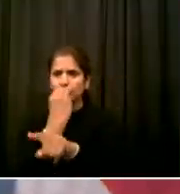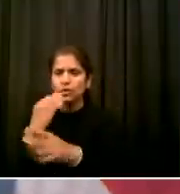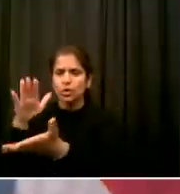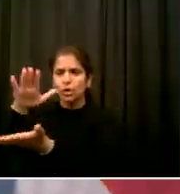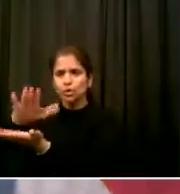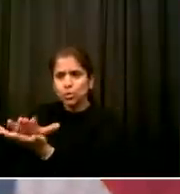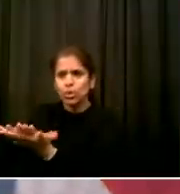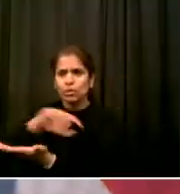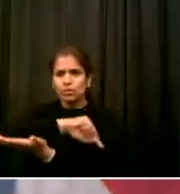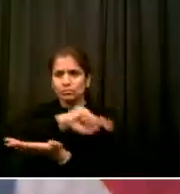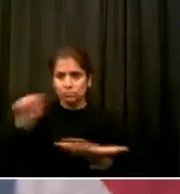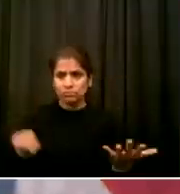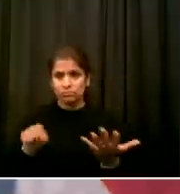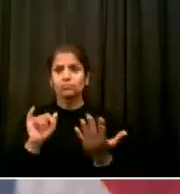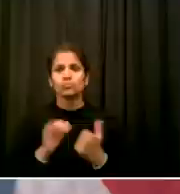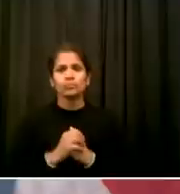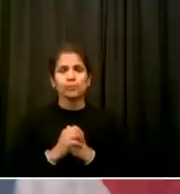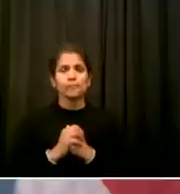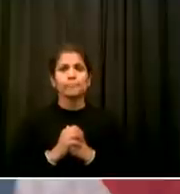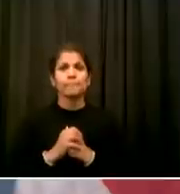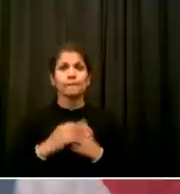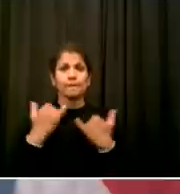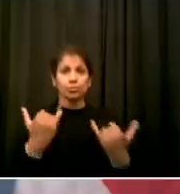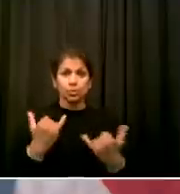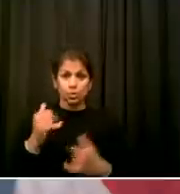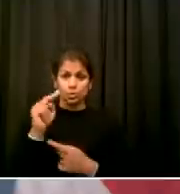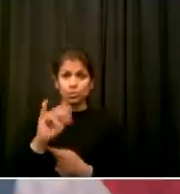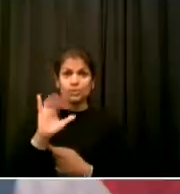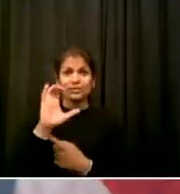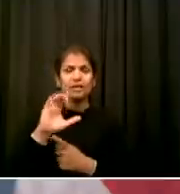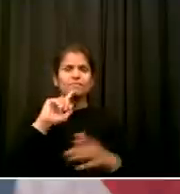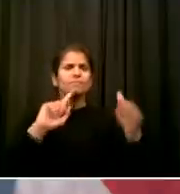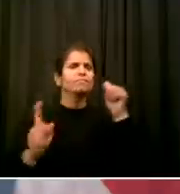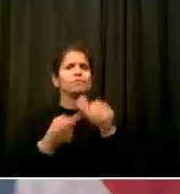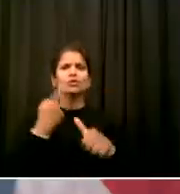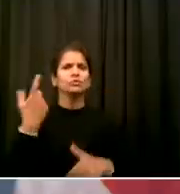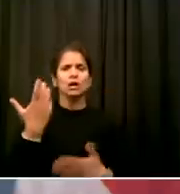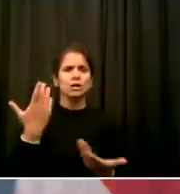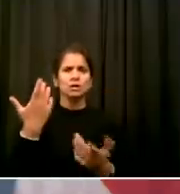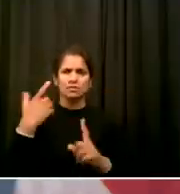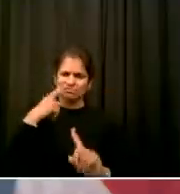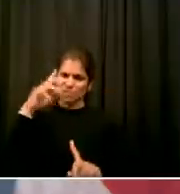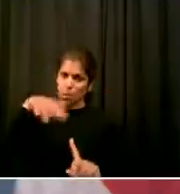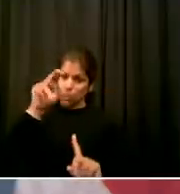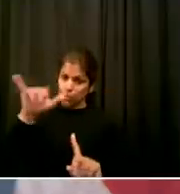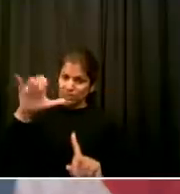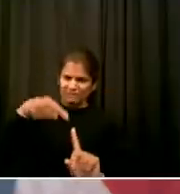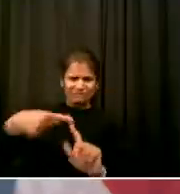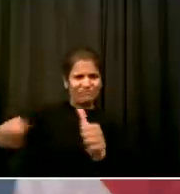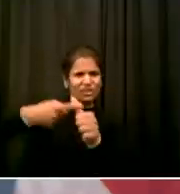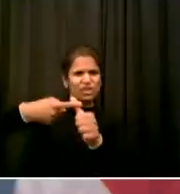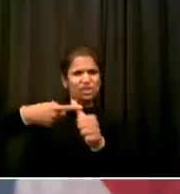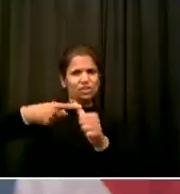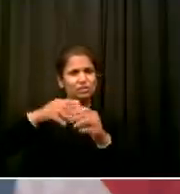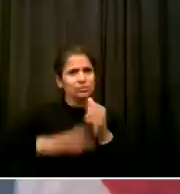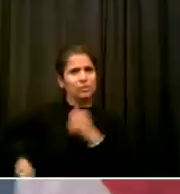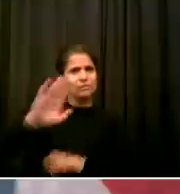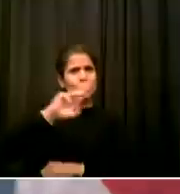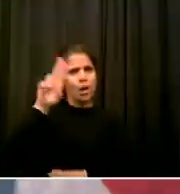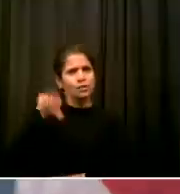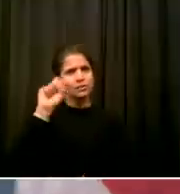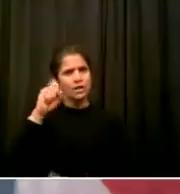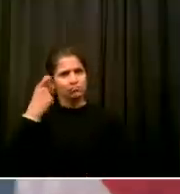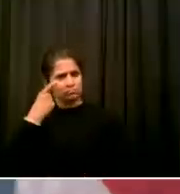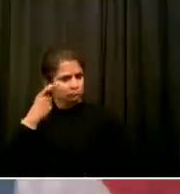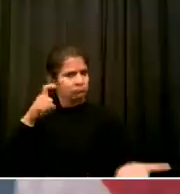a comprehensive truth and reconciliation process A few words in Spanish This committee